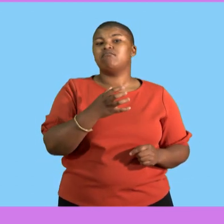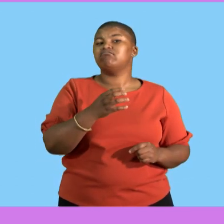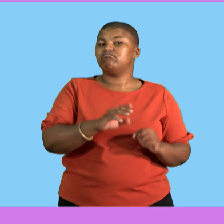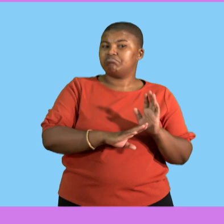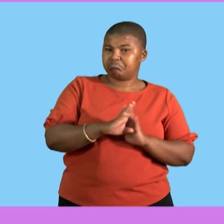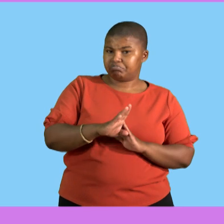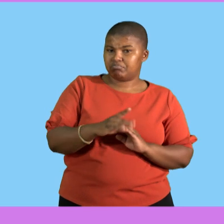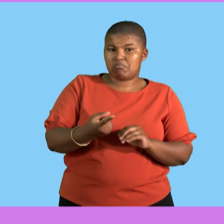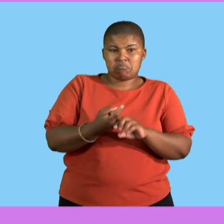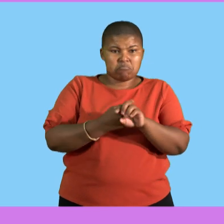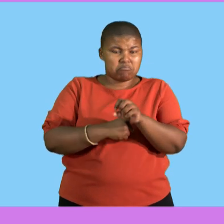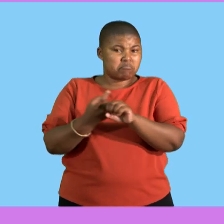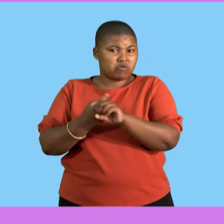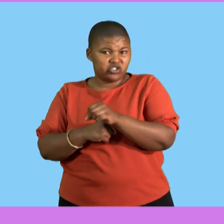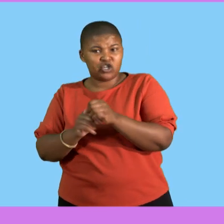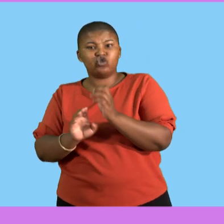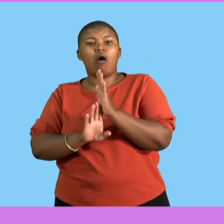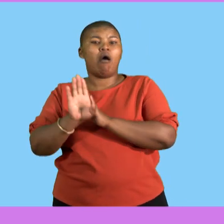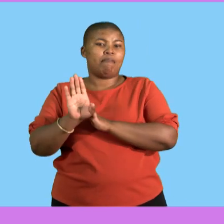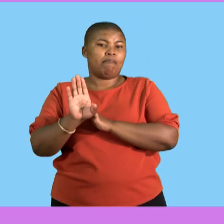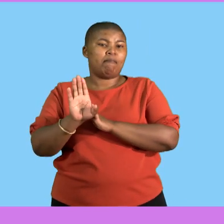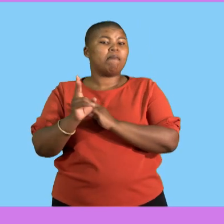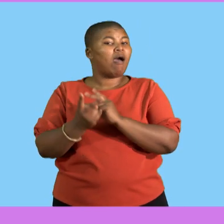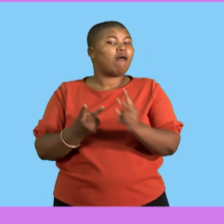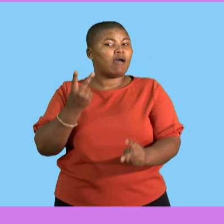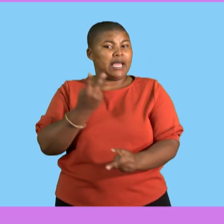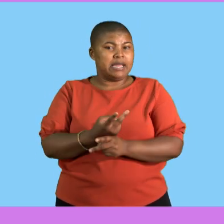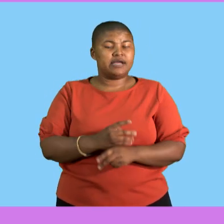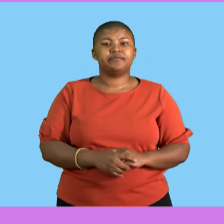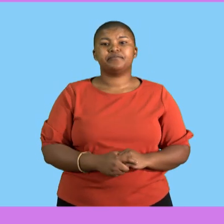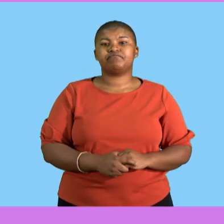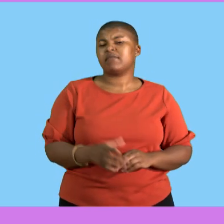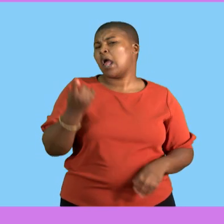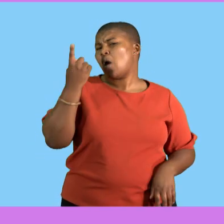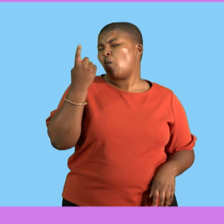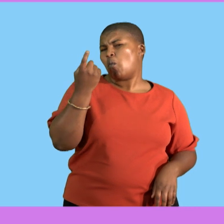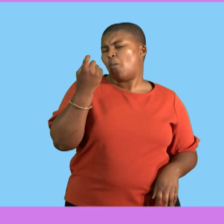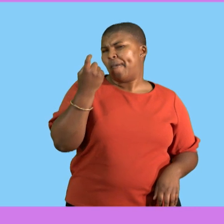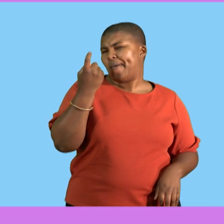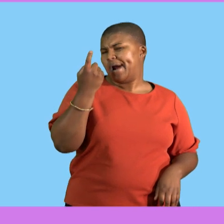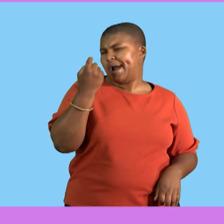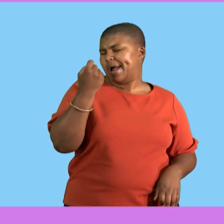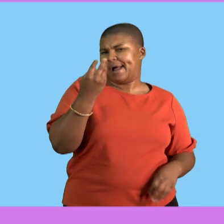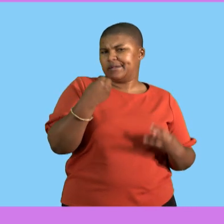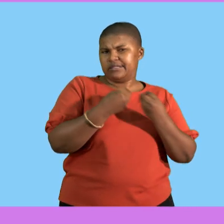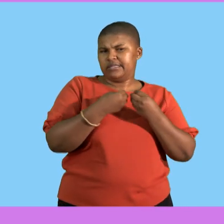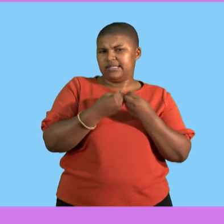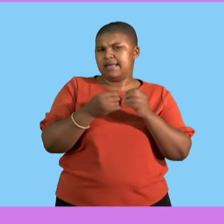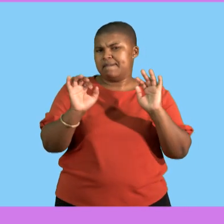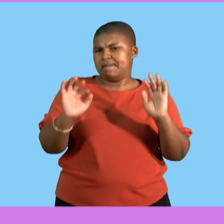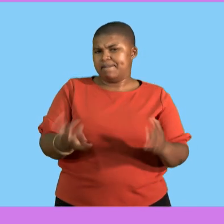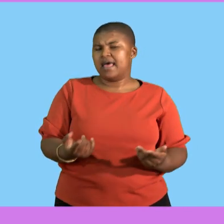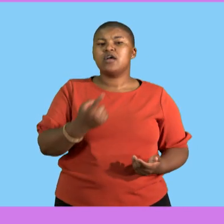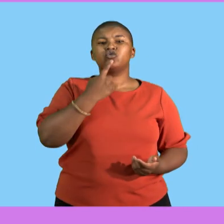went up as well. So, the only thing here that decreased was the